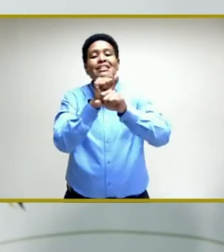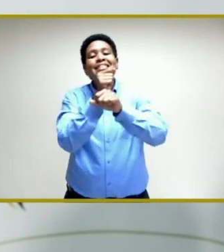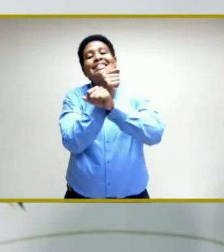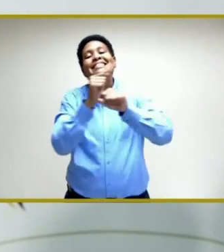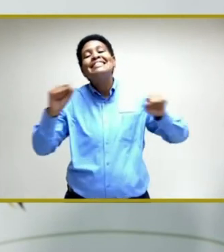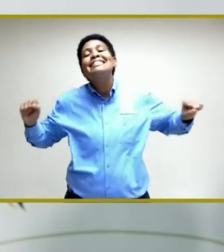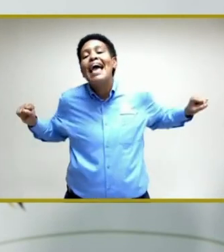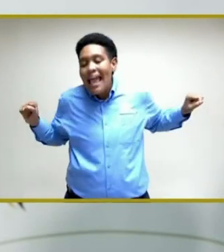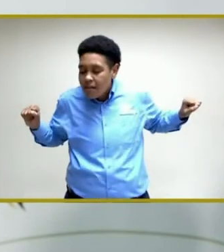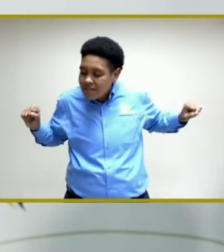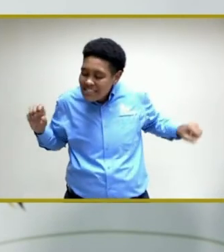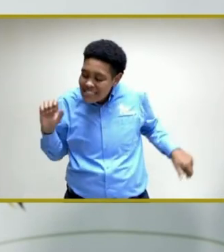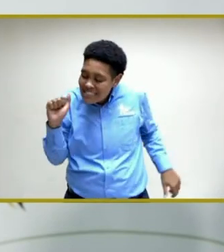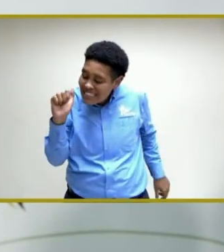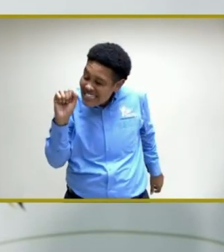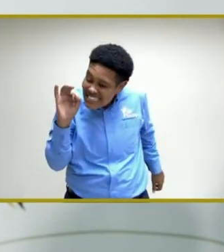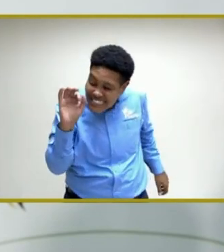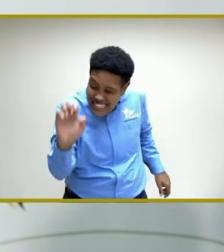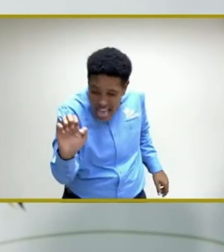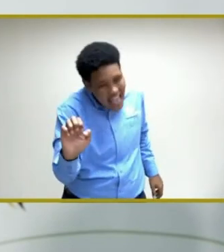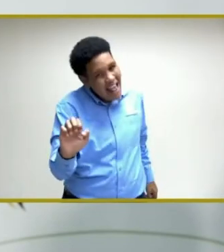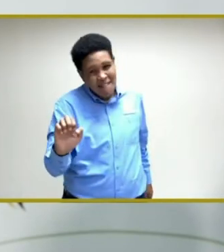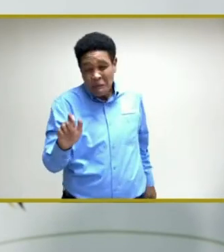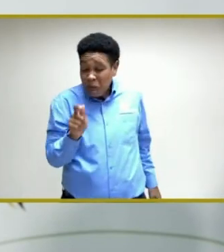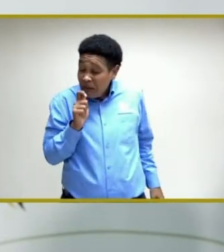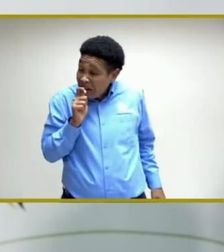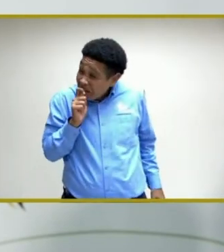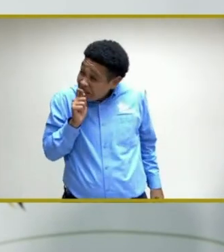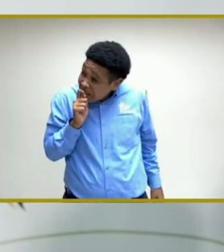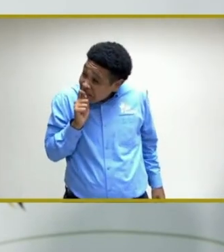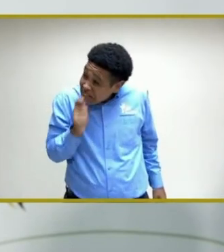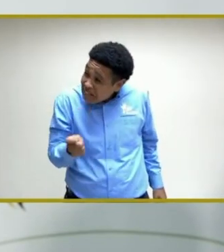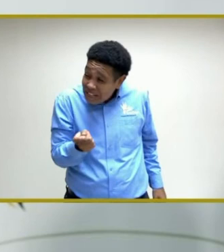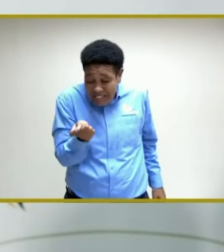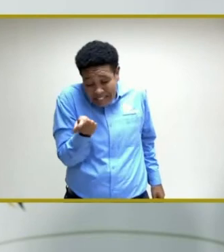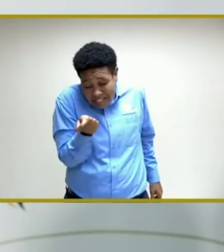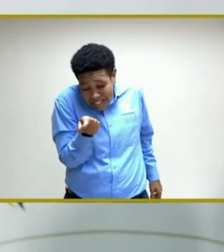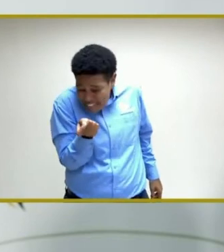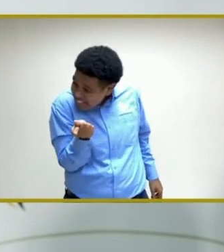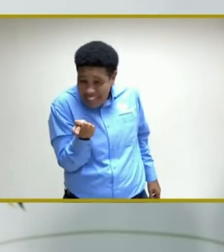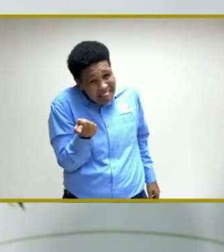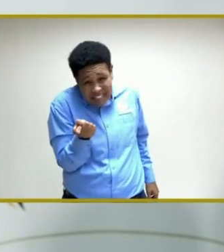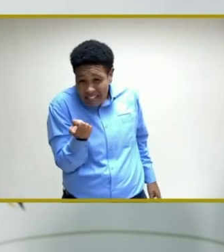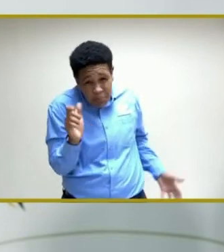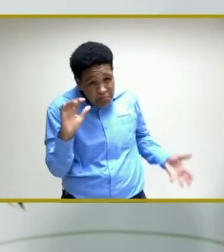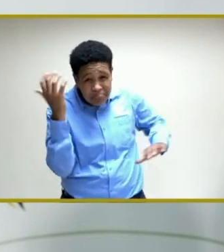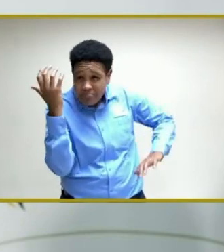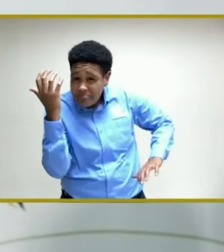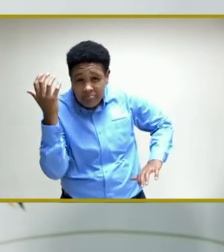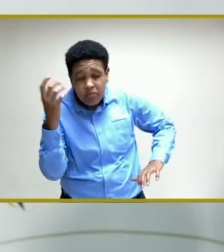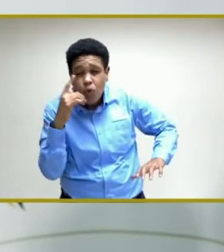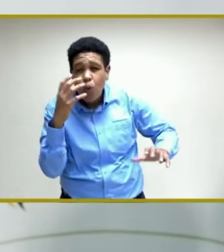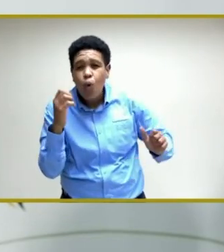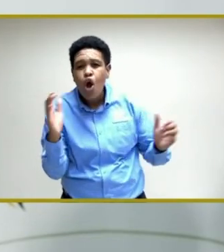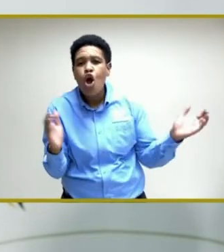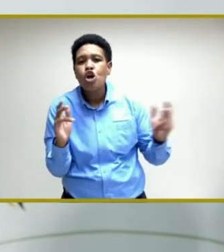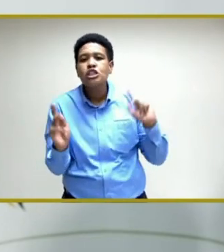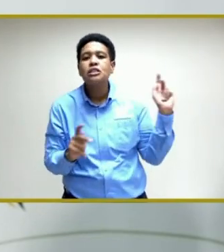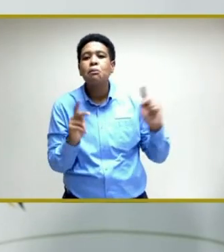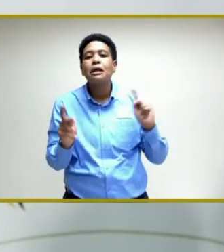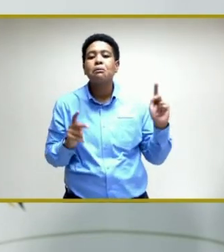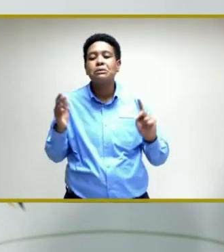very, very rare side effects. So I really want to encourage persons, and even for those